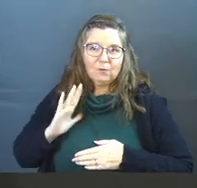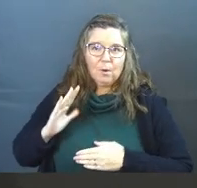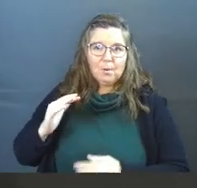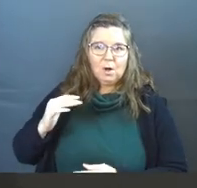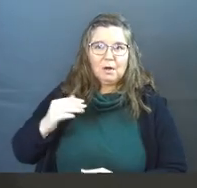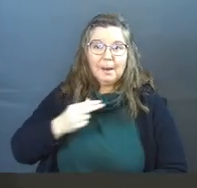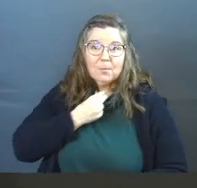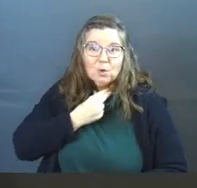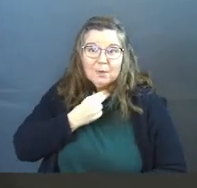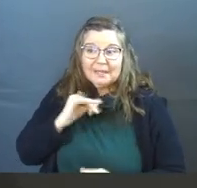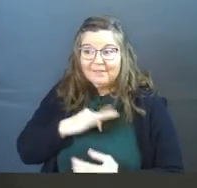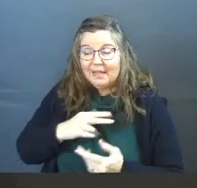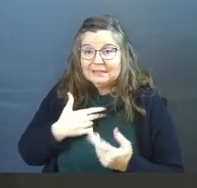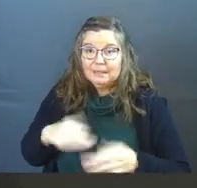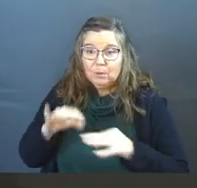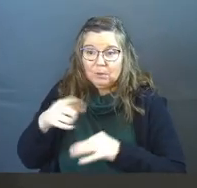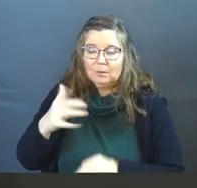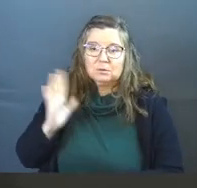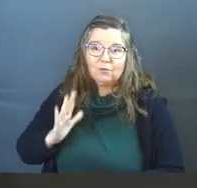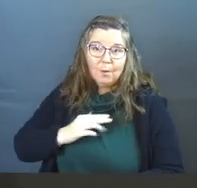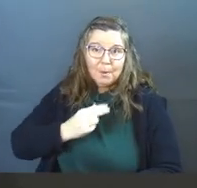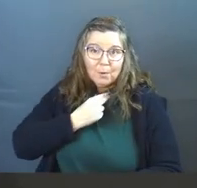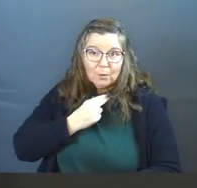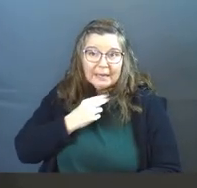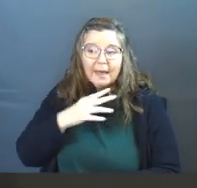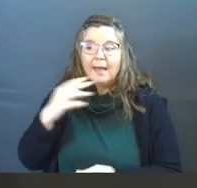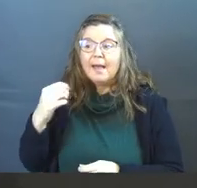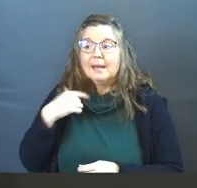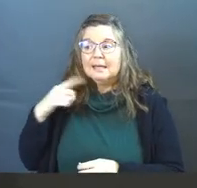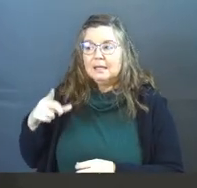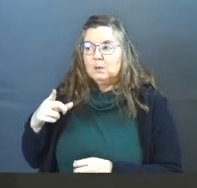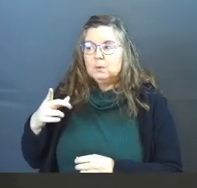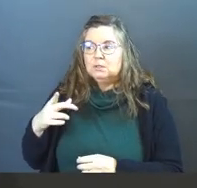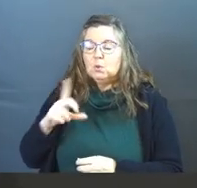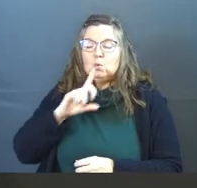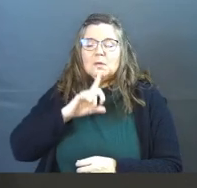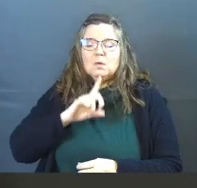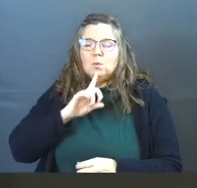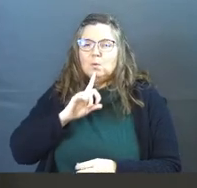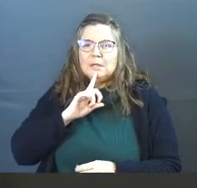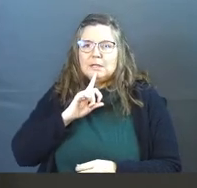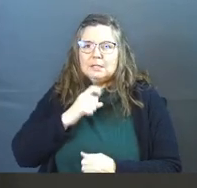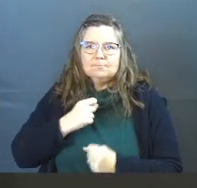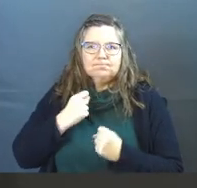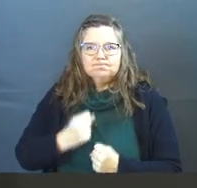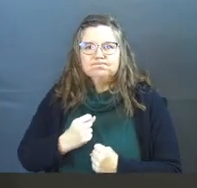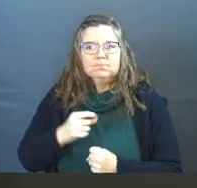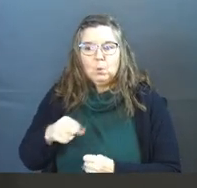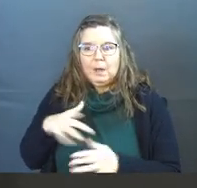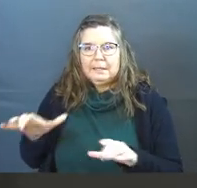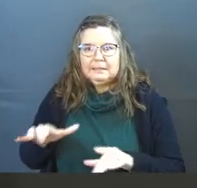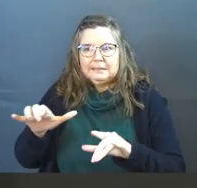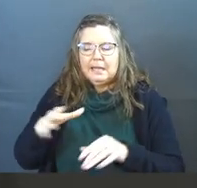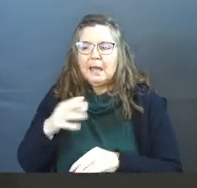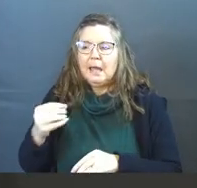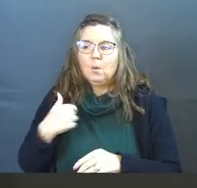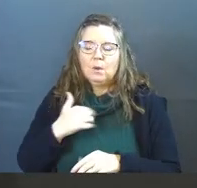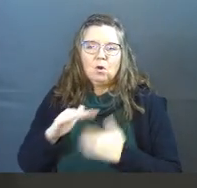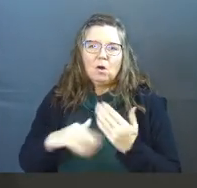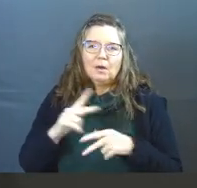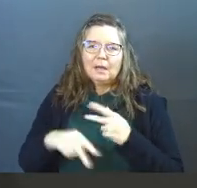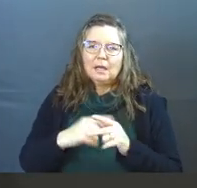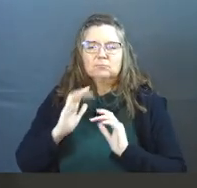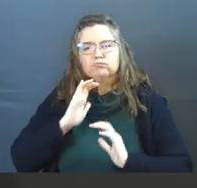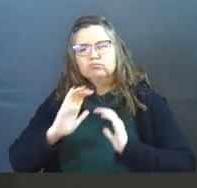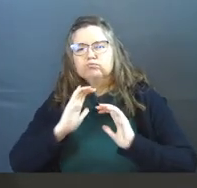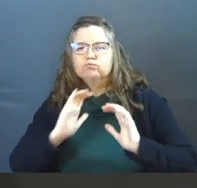Marine, if that's important to you. He was a former Marine. And he was just really, really solid at what he did. And we had all